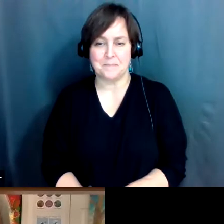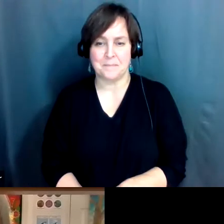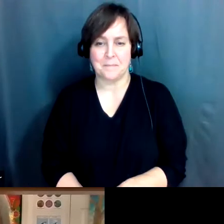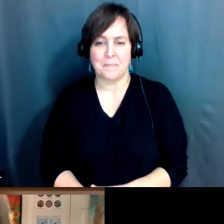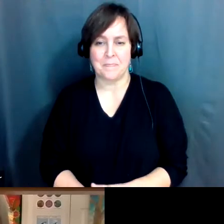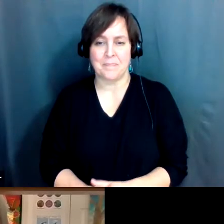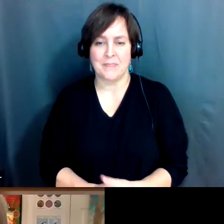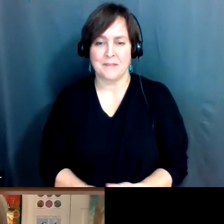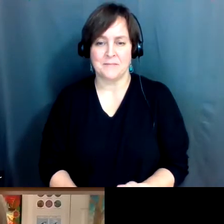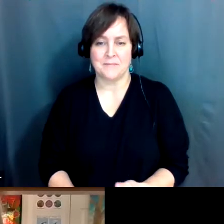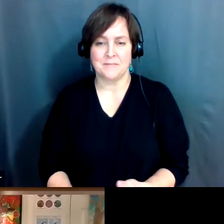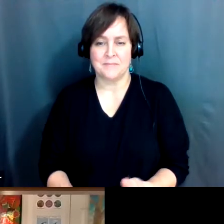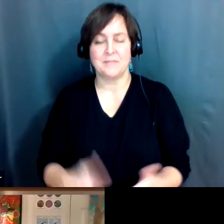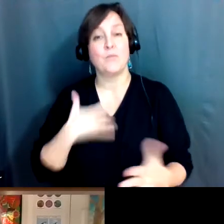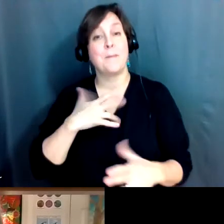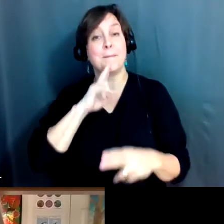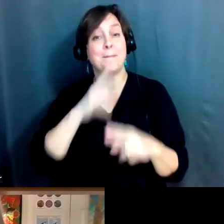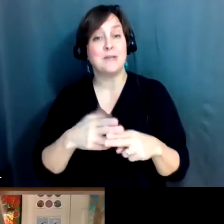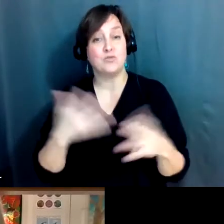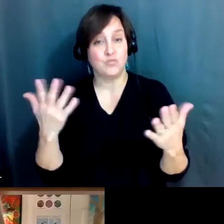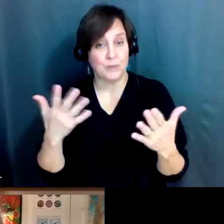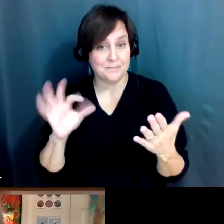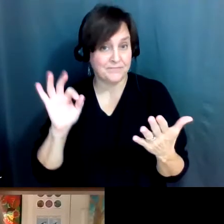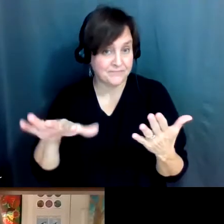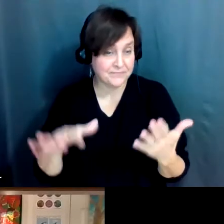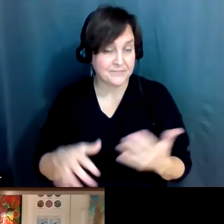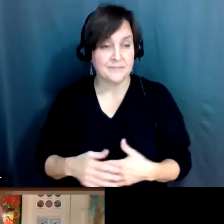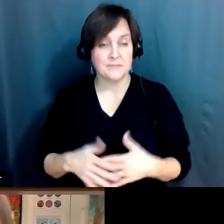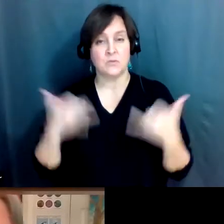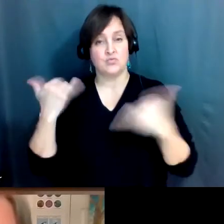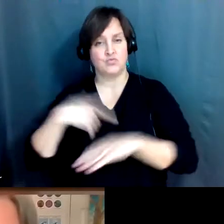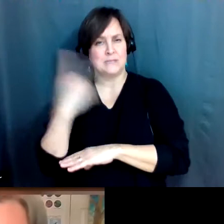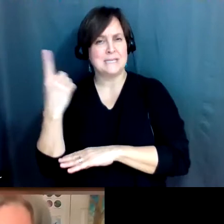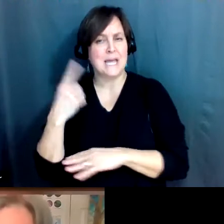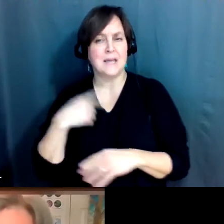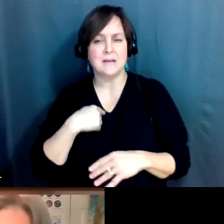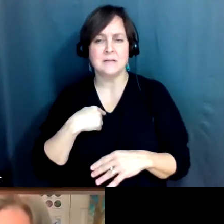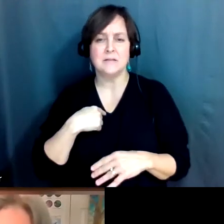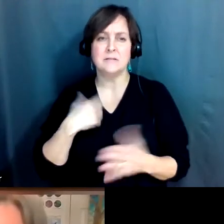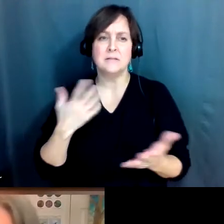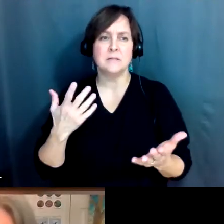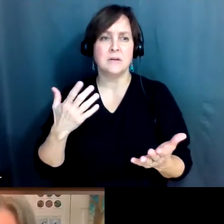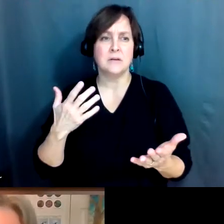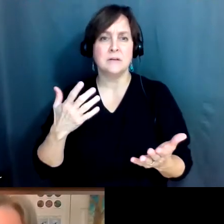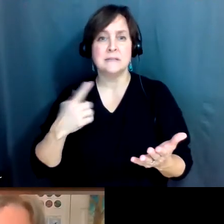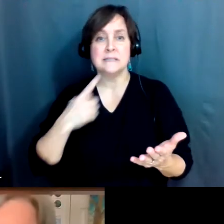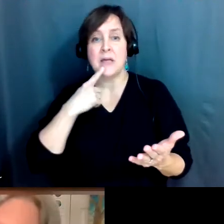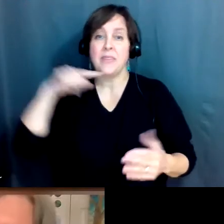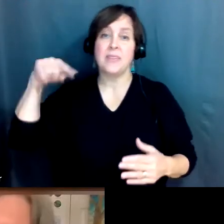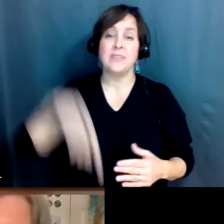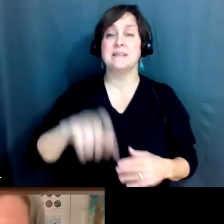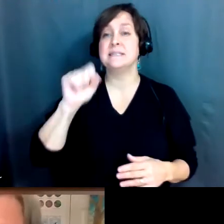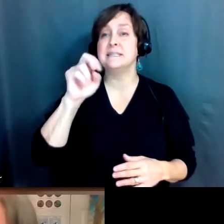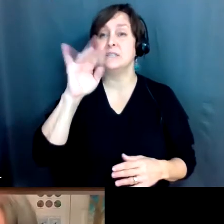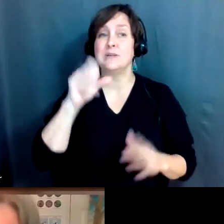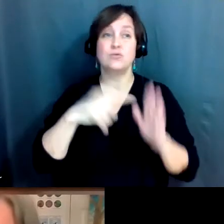The other thing I want to mention is that today we're not trying to make any claims that this series has represented